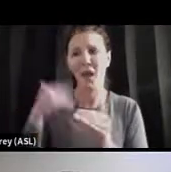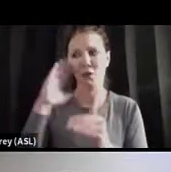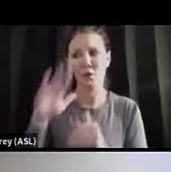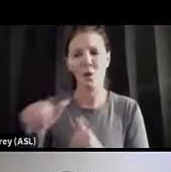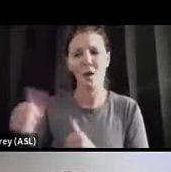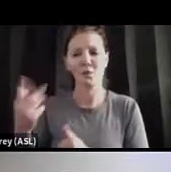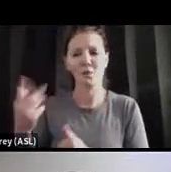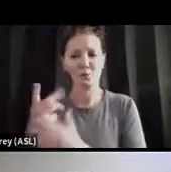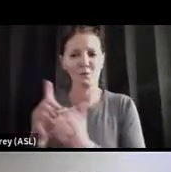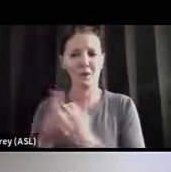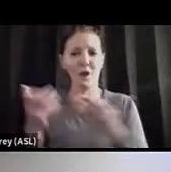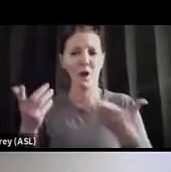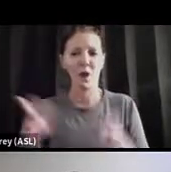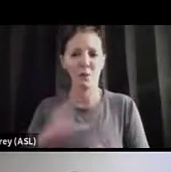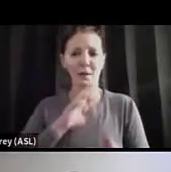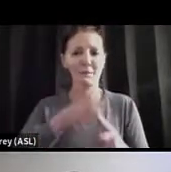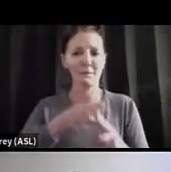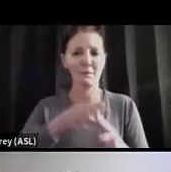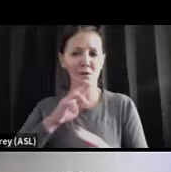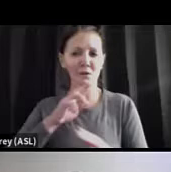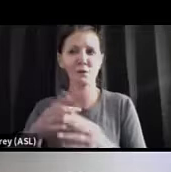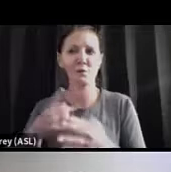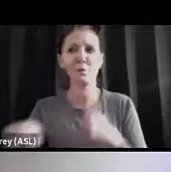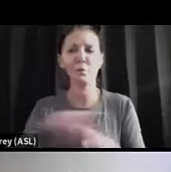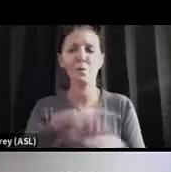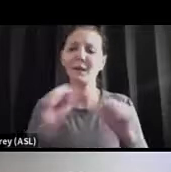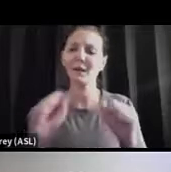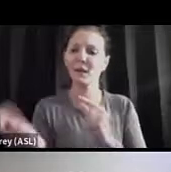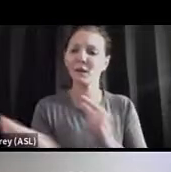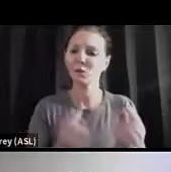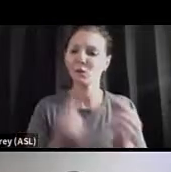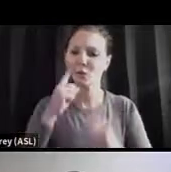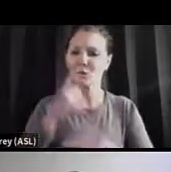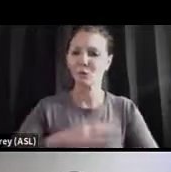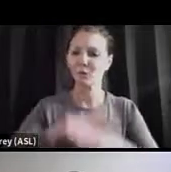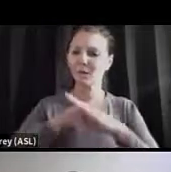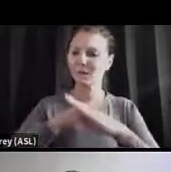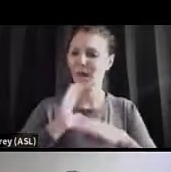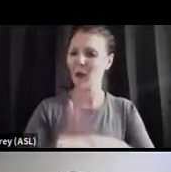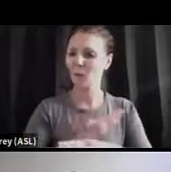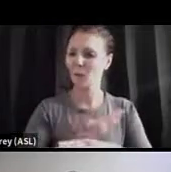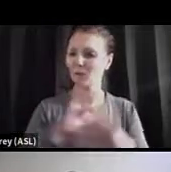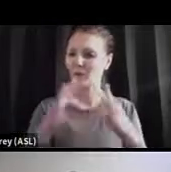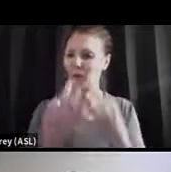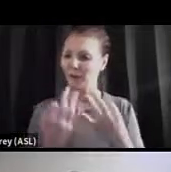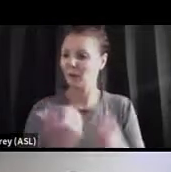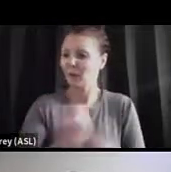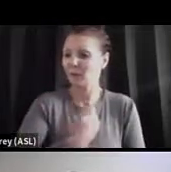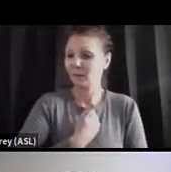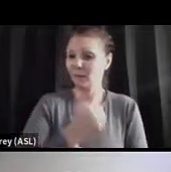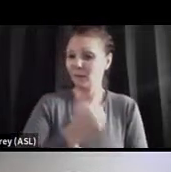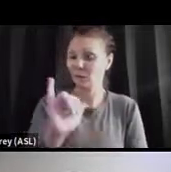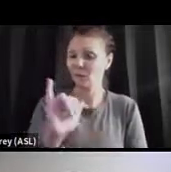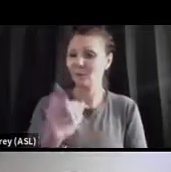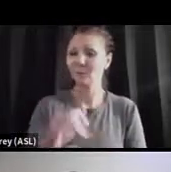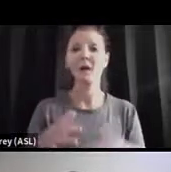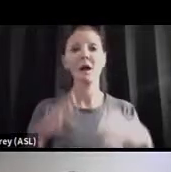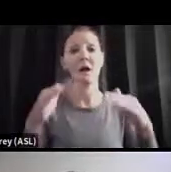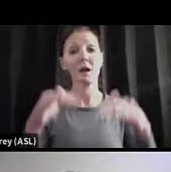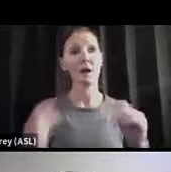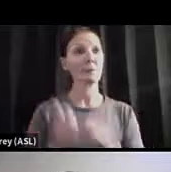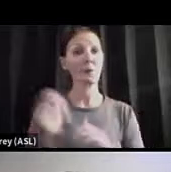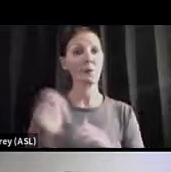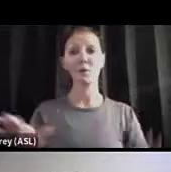lot of things that we can do as individuals to help protect ourselves and our families. And most importantly, we have vaccines.